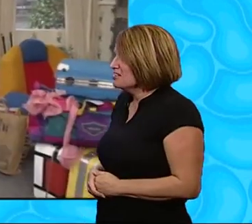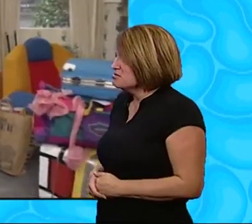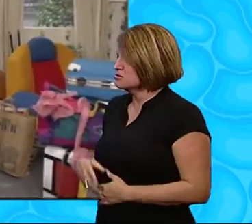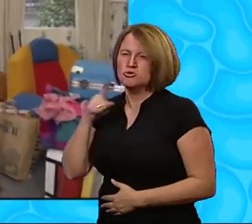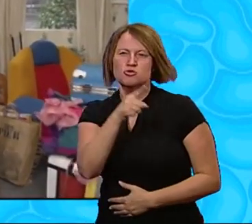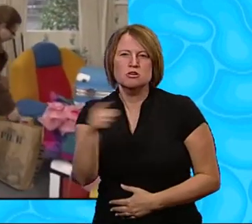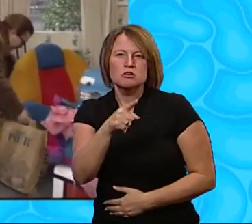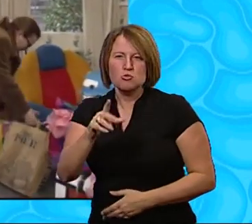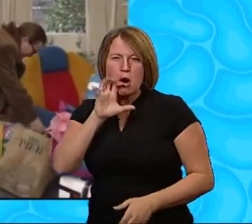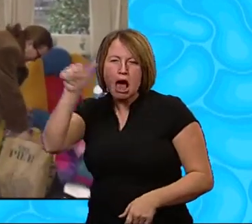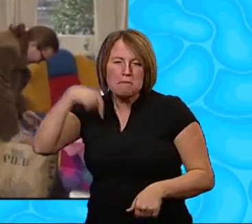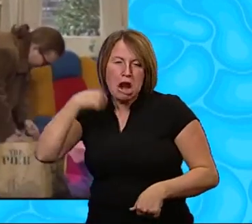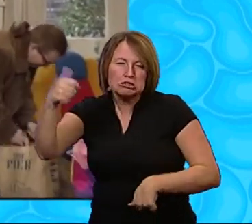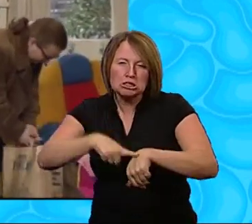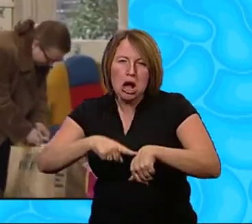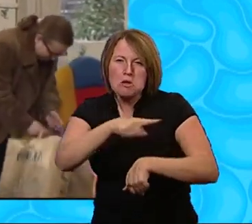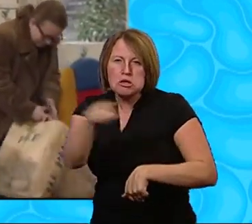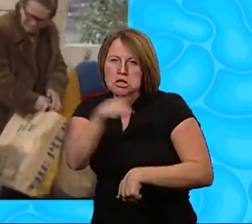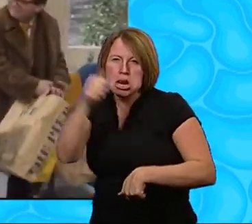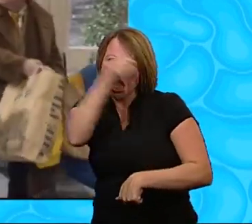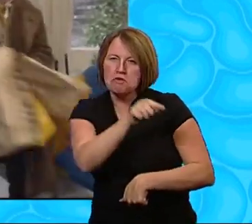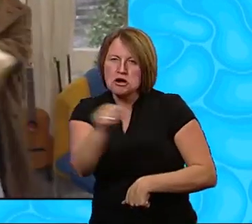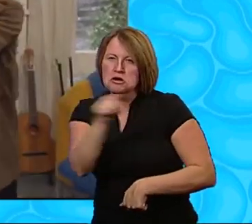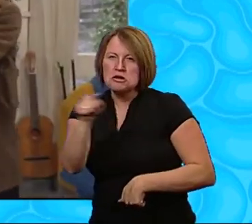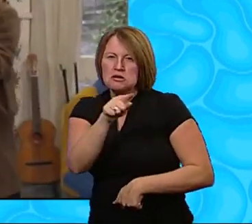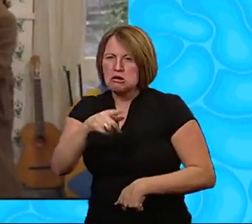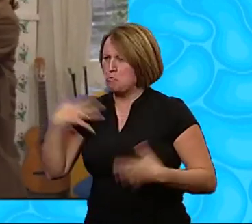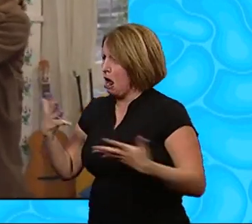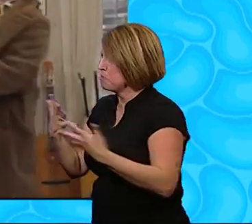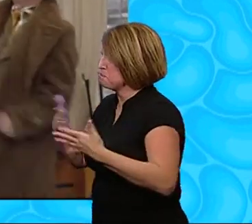you won't catch me out so easily next time Can I have my bags?